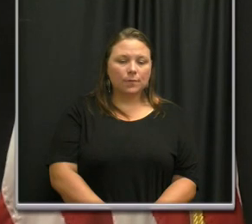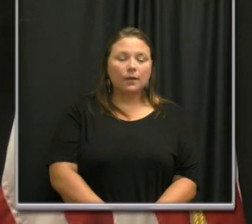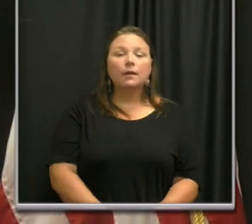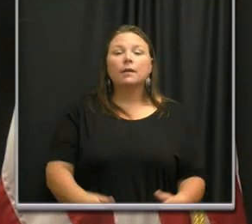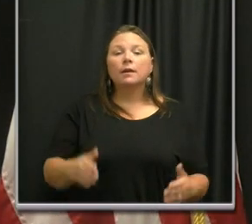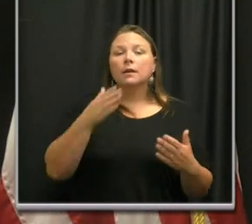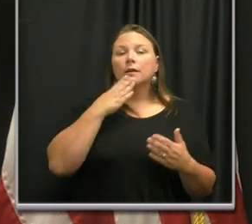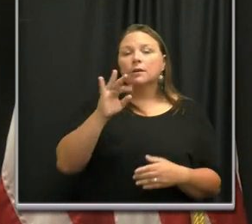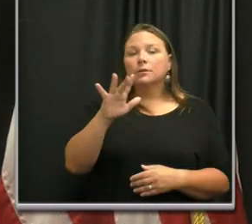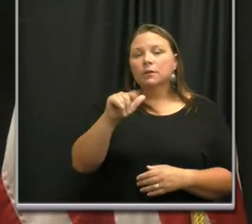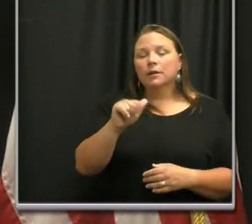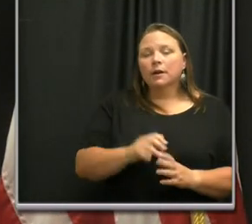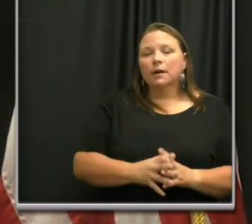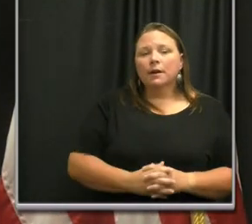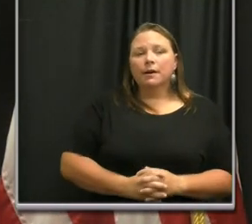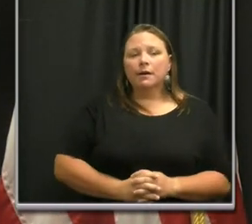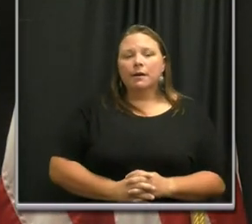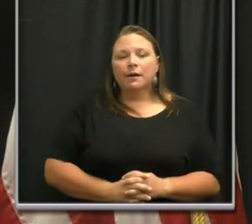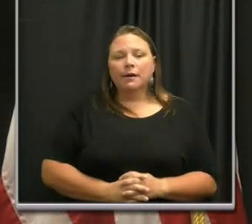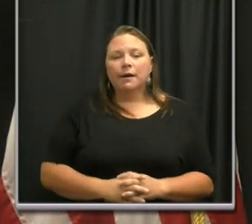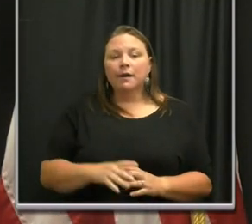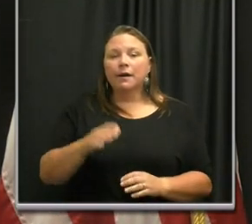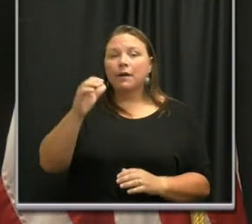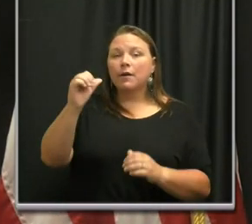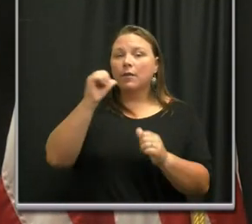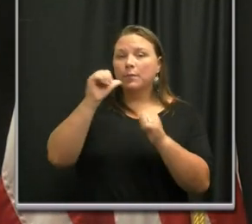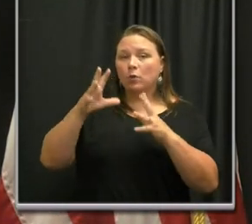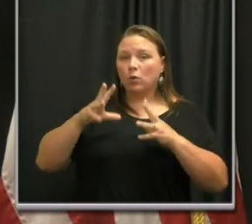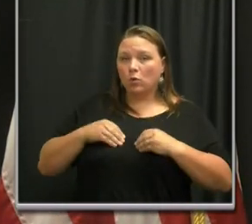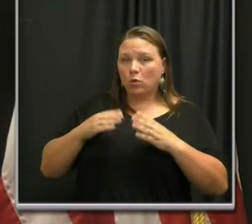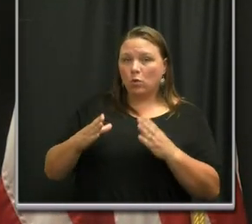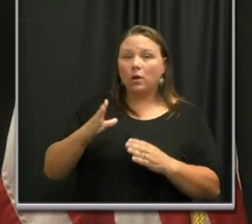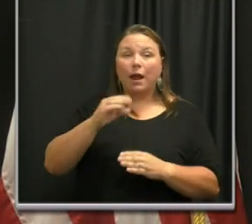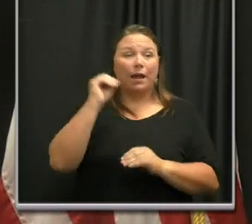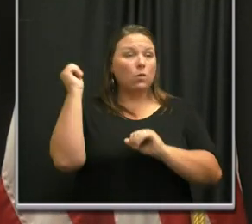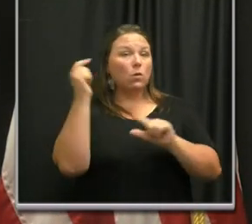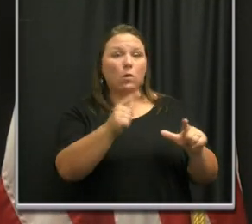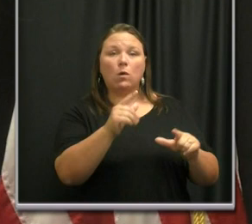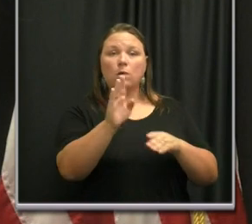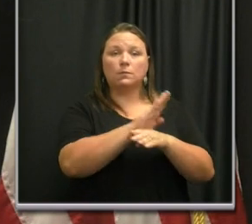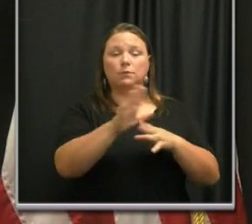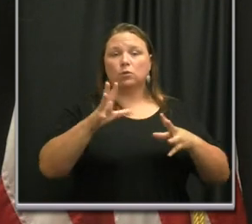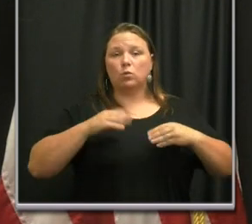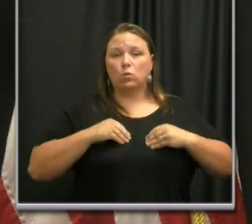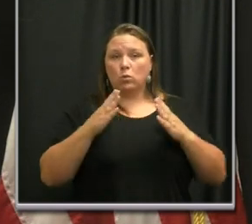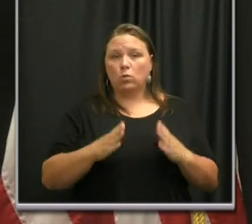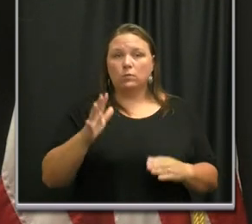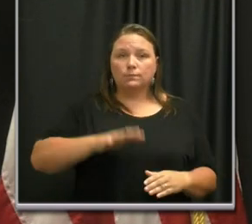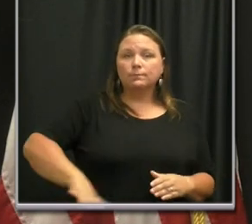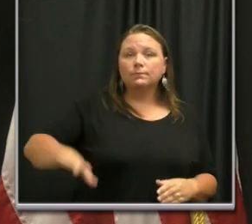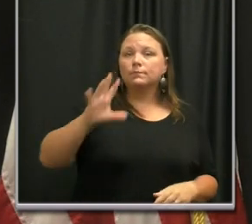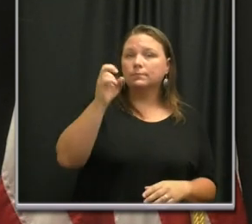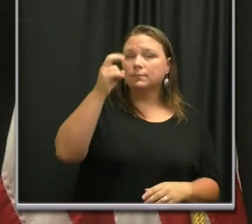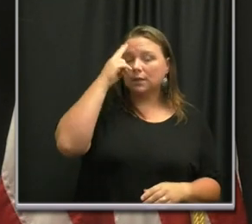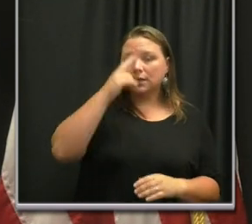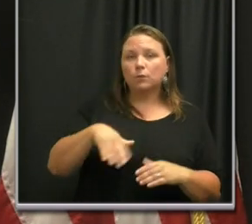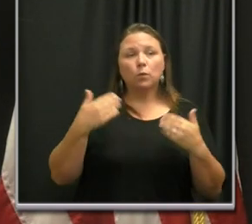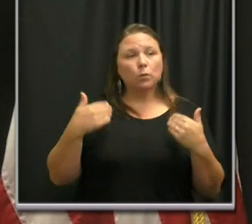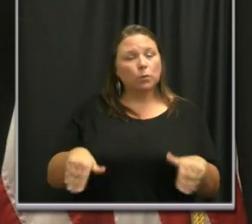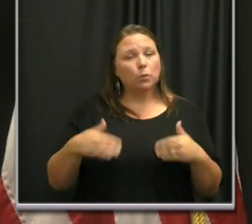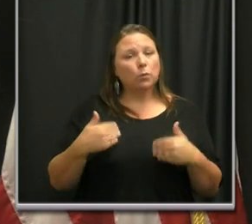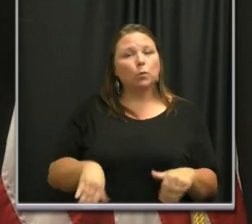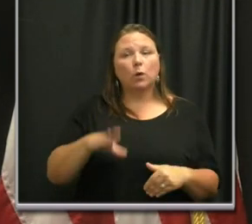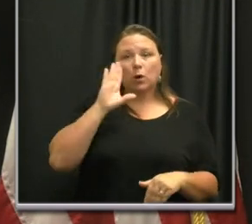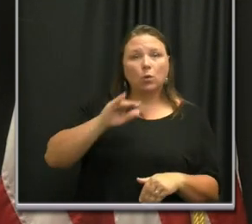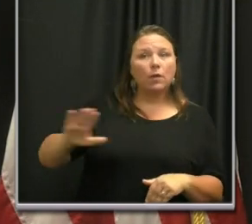Thank you, Julia. The bar owner that you mentioned and all owners, all business owners in Nashville, boy, it